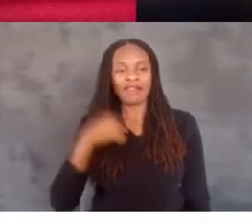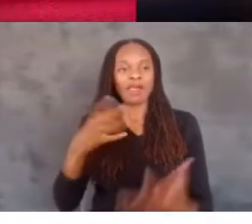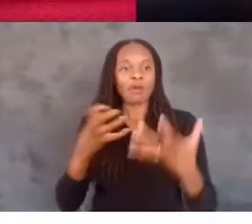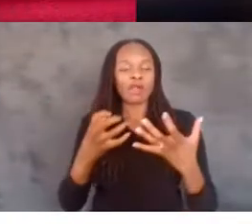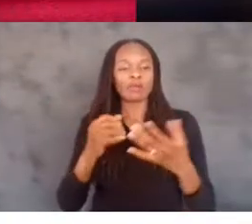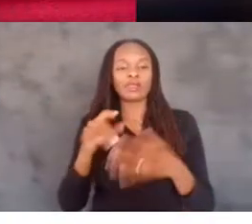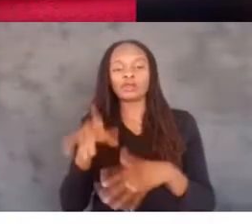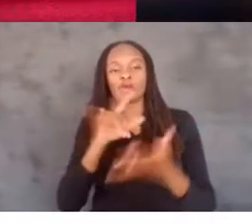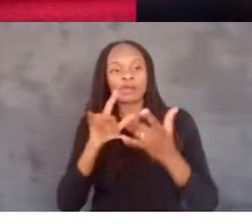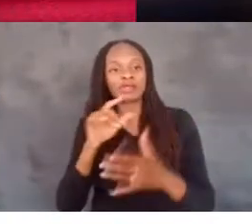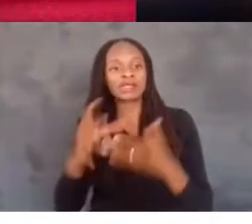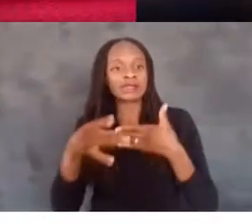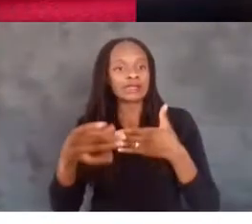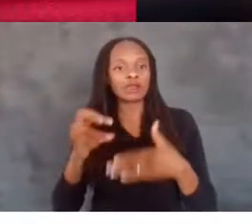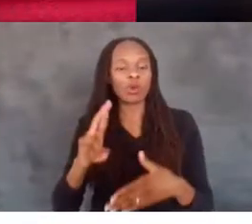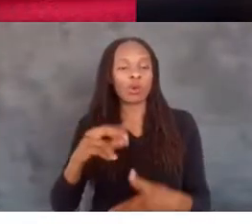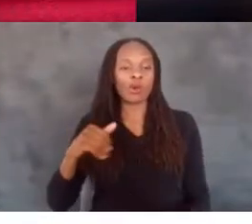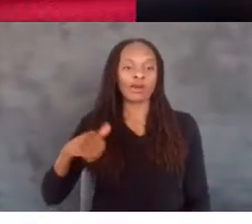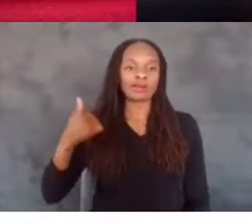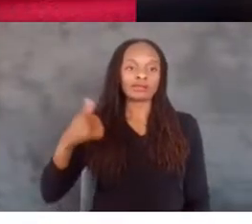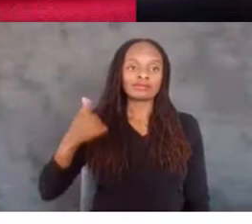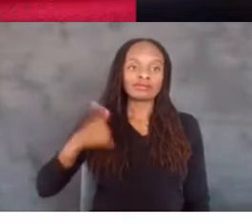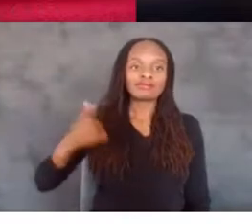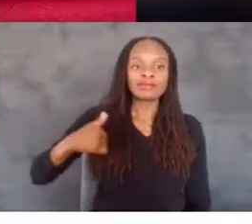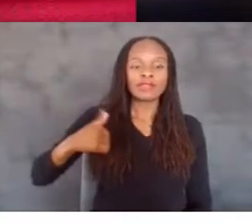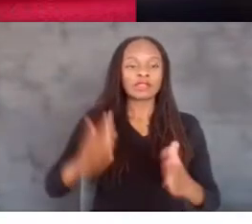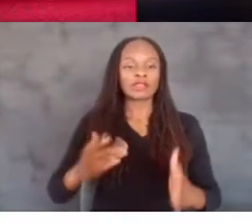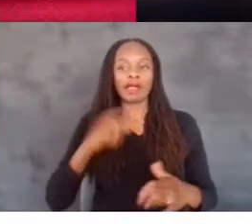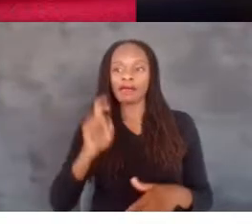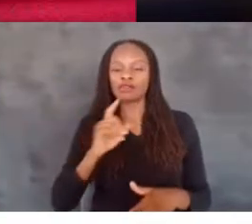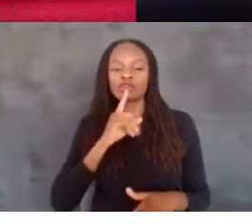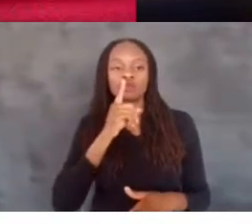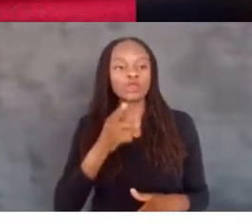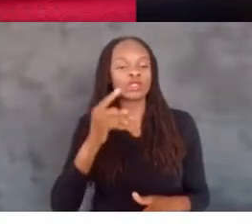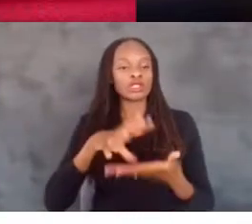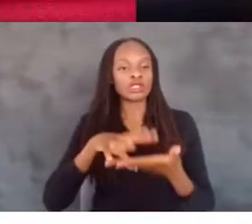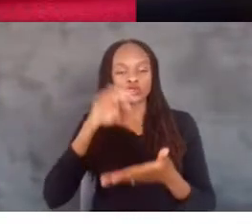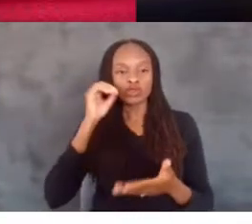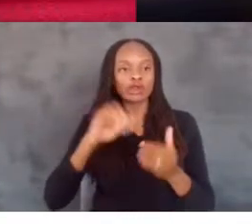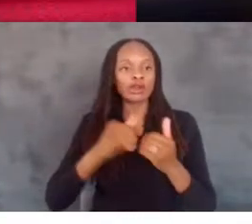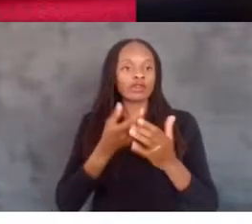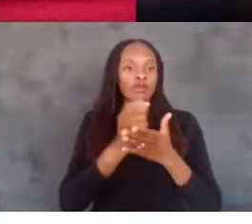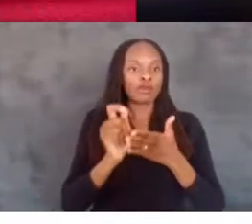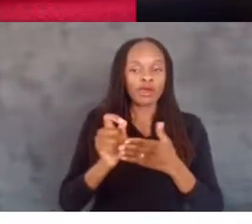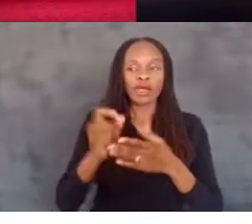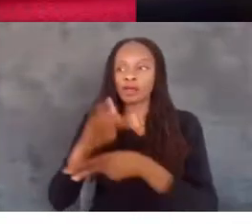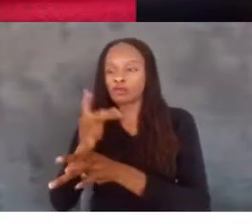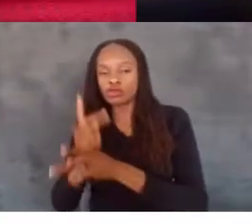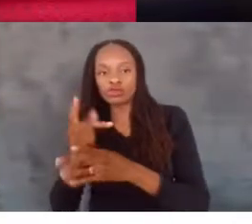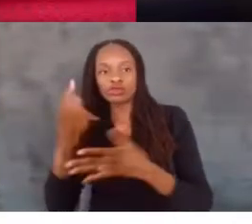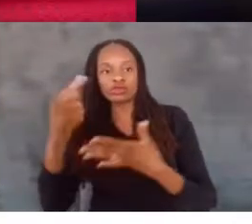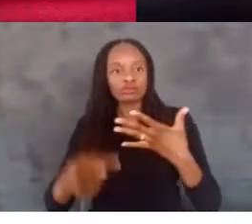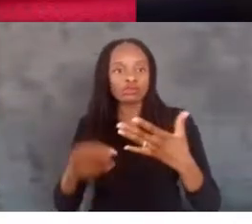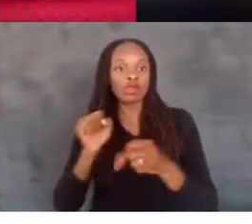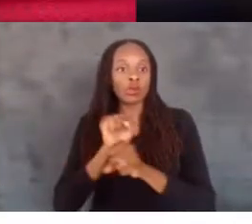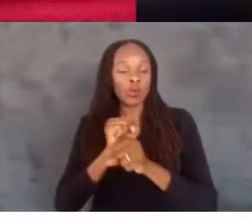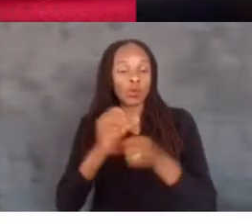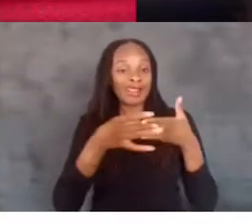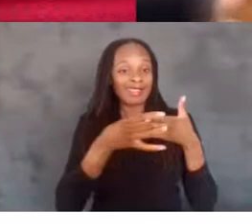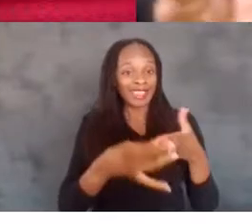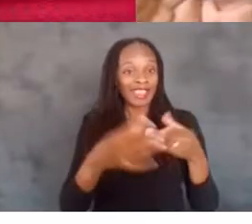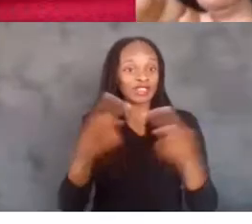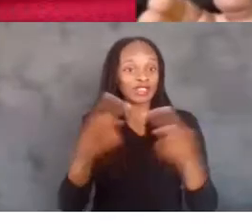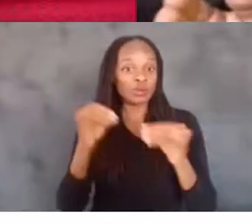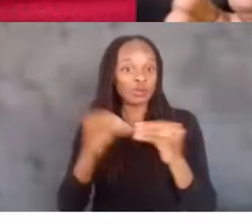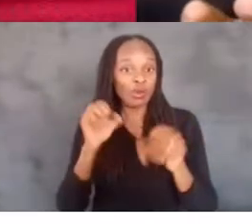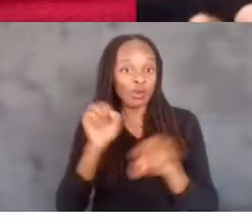have to be involved in all aspects of my career. Learning how to write, learning how to produce. And work led to work, and it's